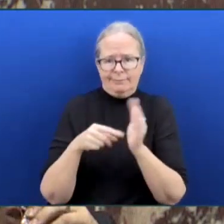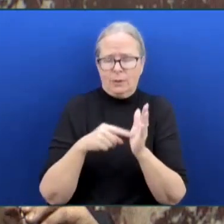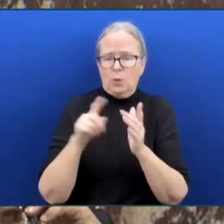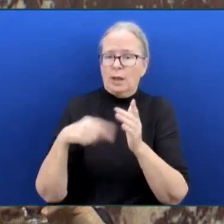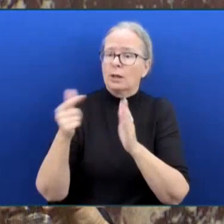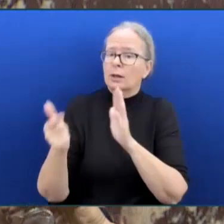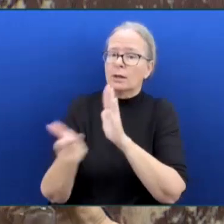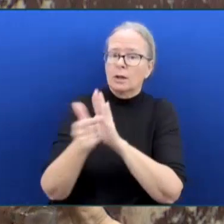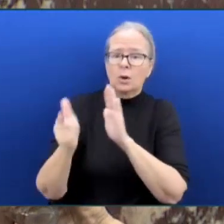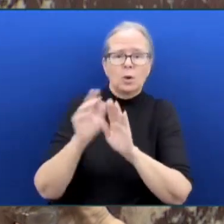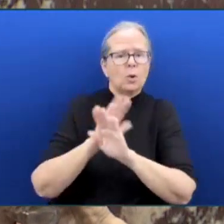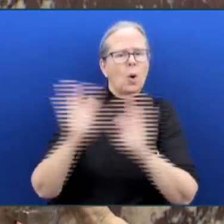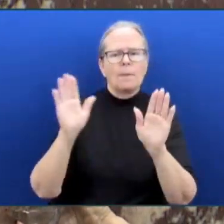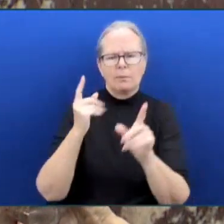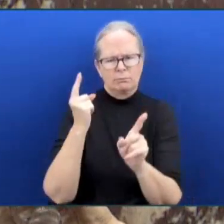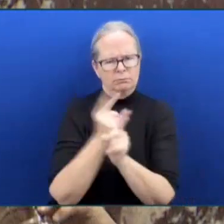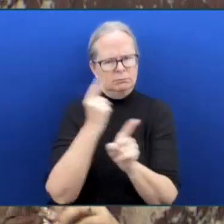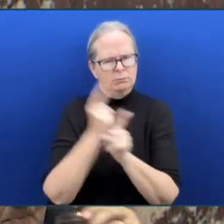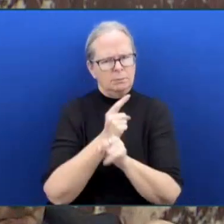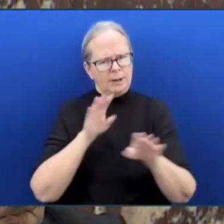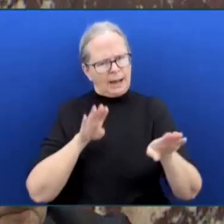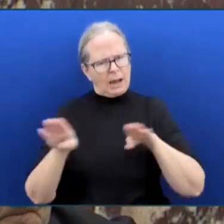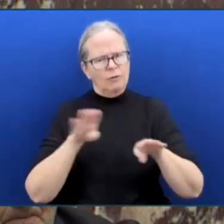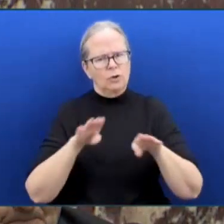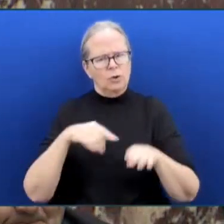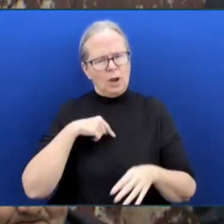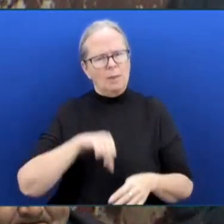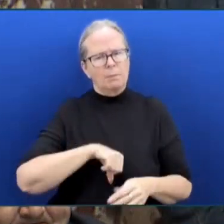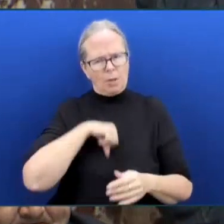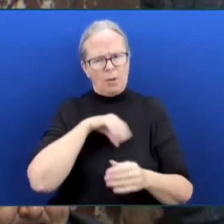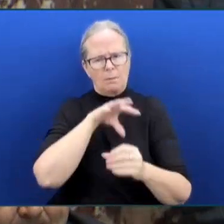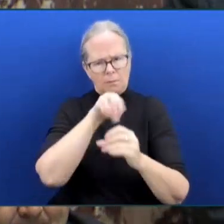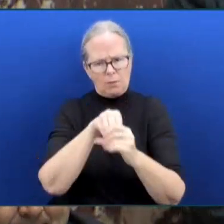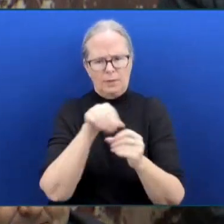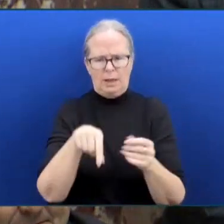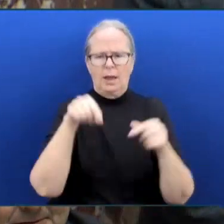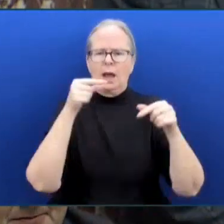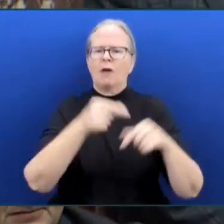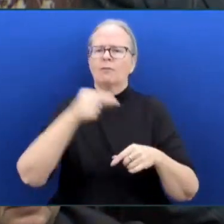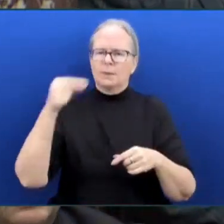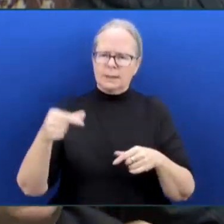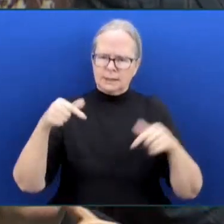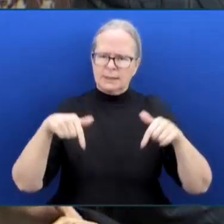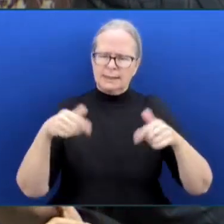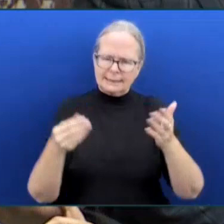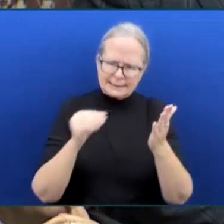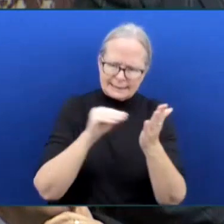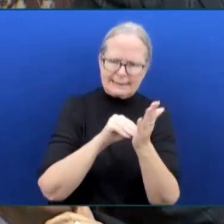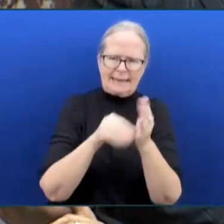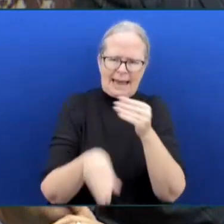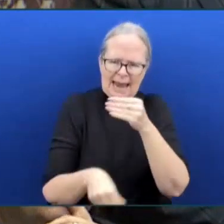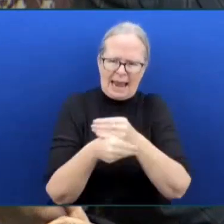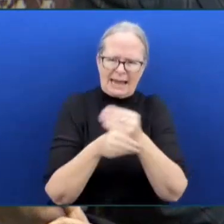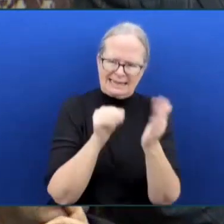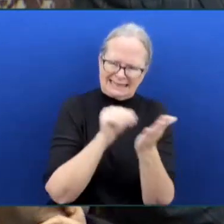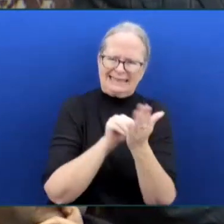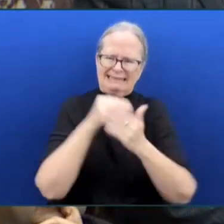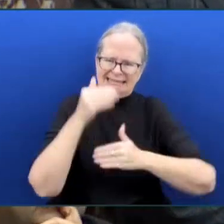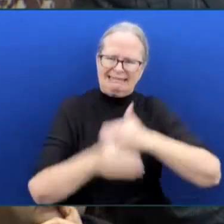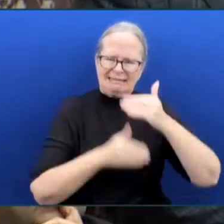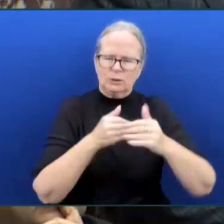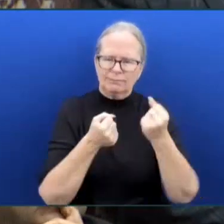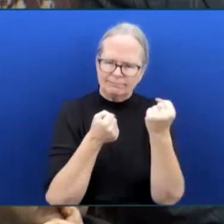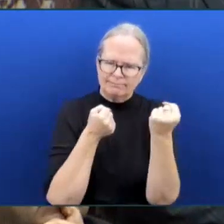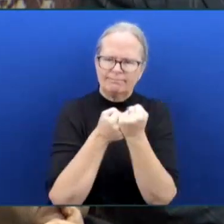government that took this important initial step to address sexualized violence on campuses across British